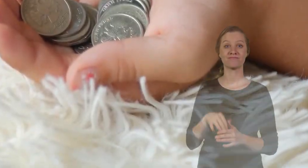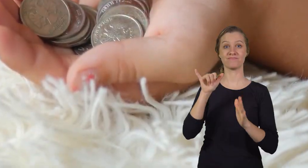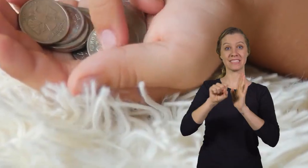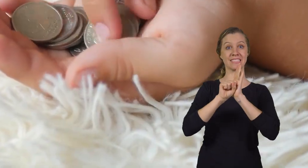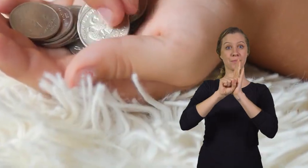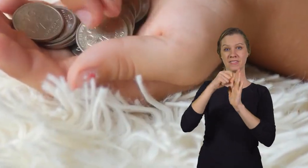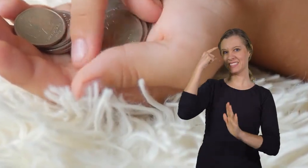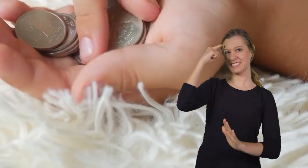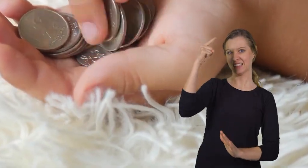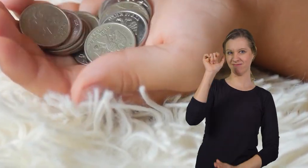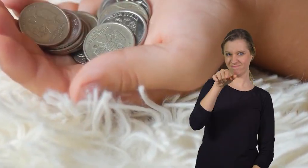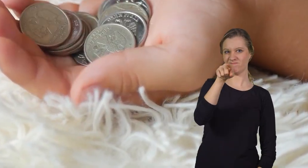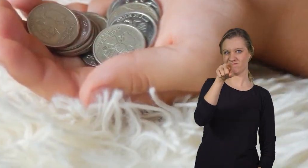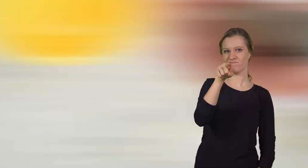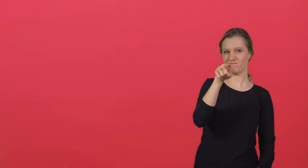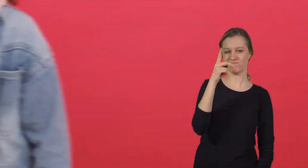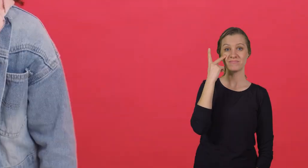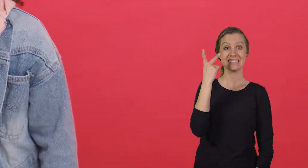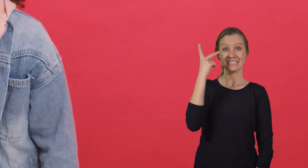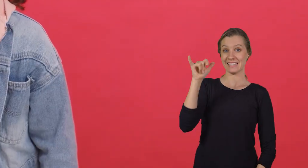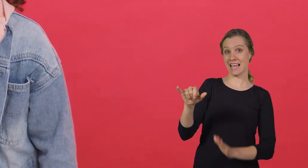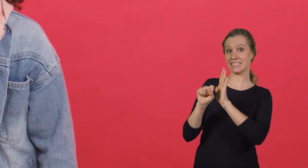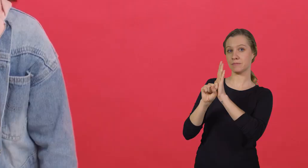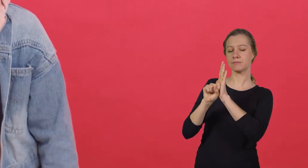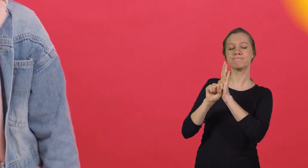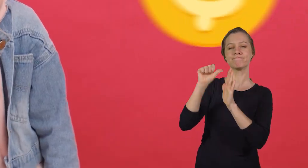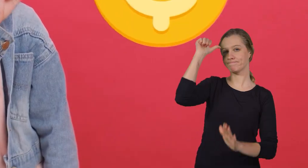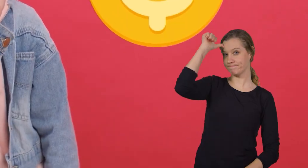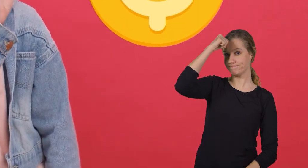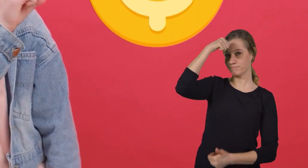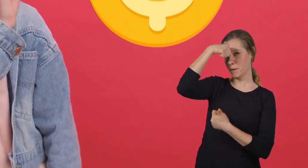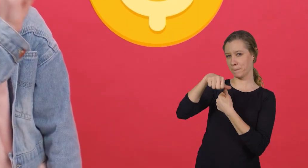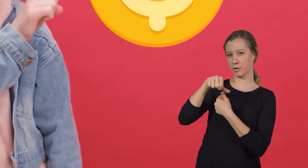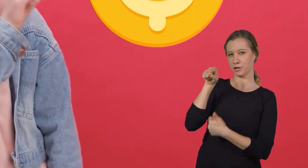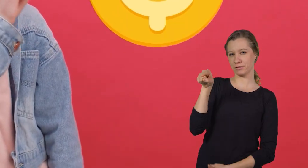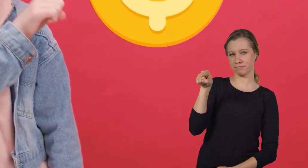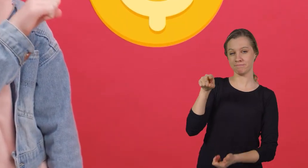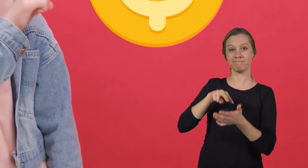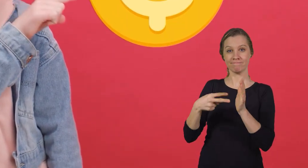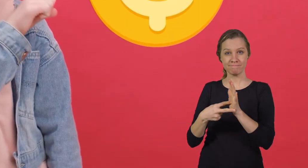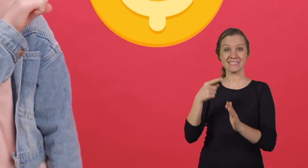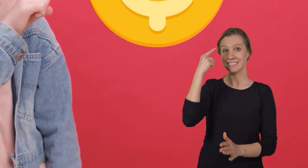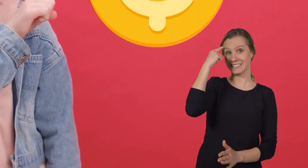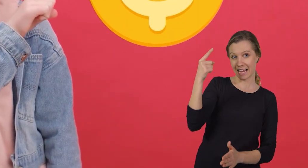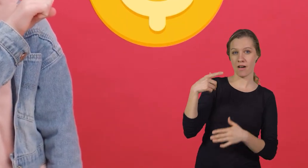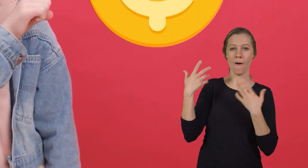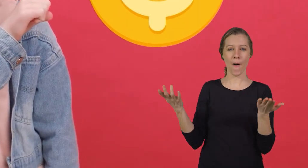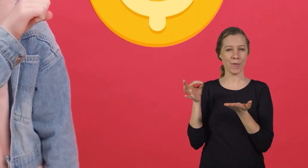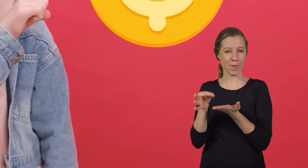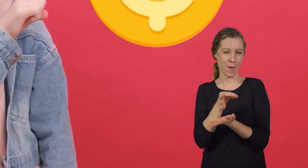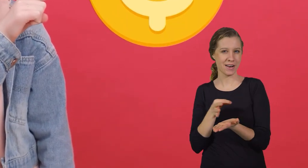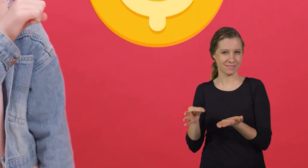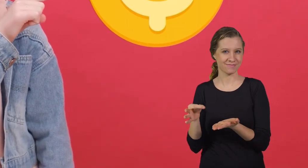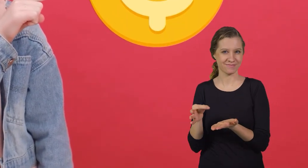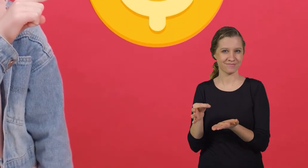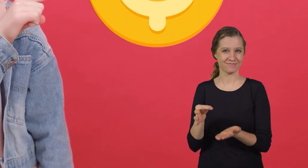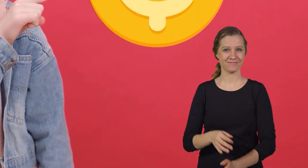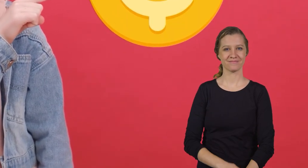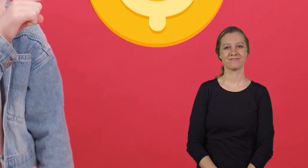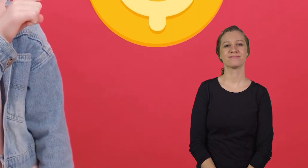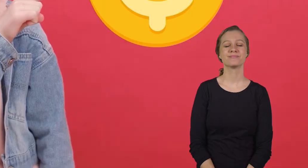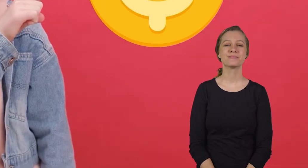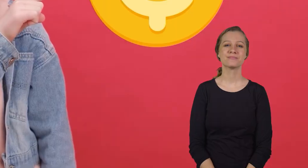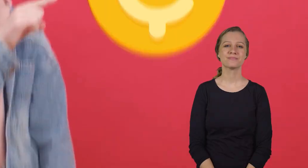This is the symbol for cents. Whenever you see this symbol, you can remember that the money you are using is cents